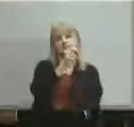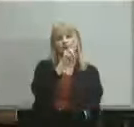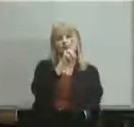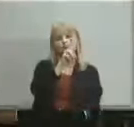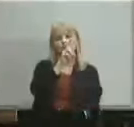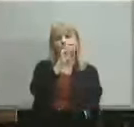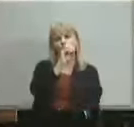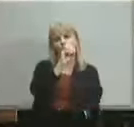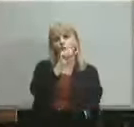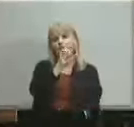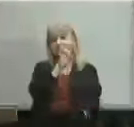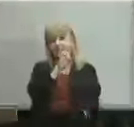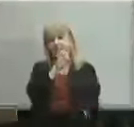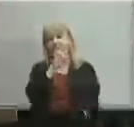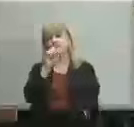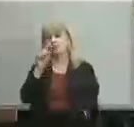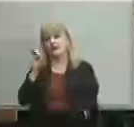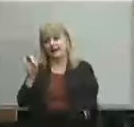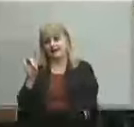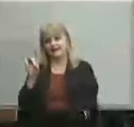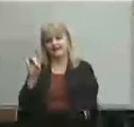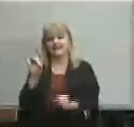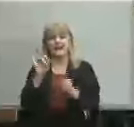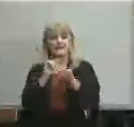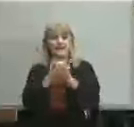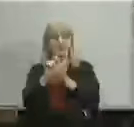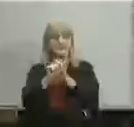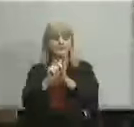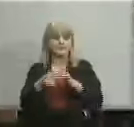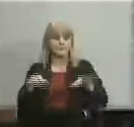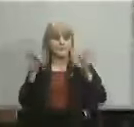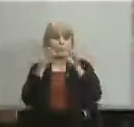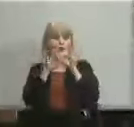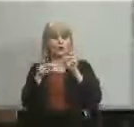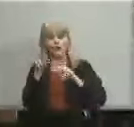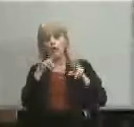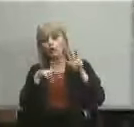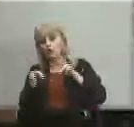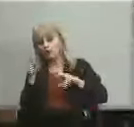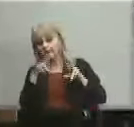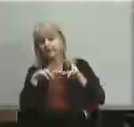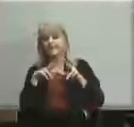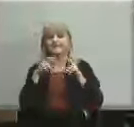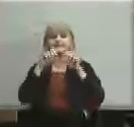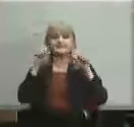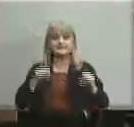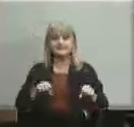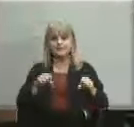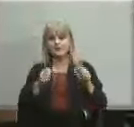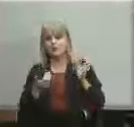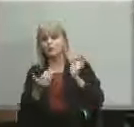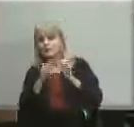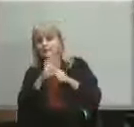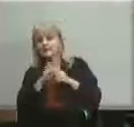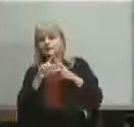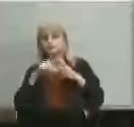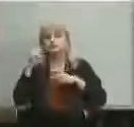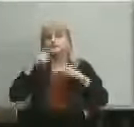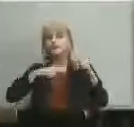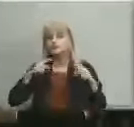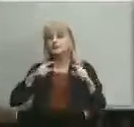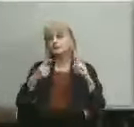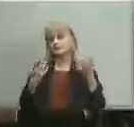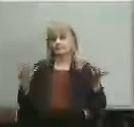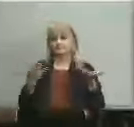i think it'll be important for us to take a look at the system overall and recommit to diversity and how we